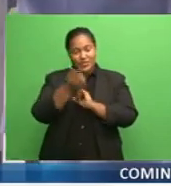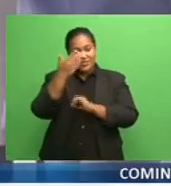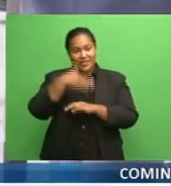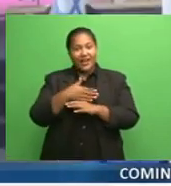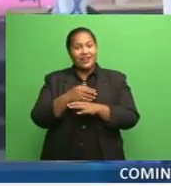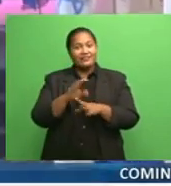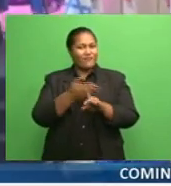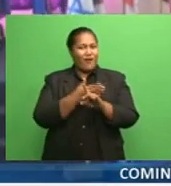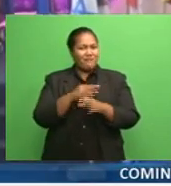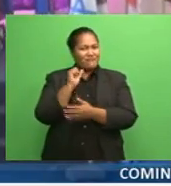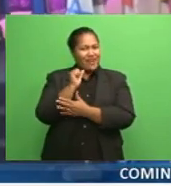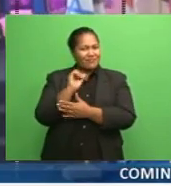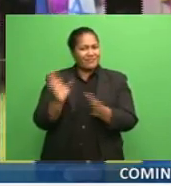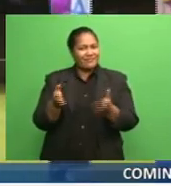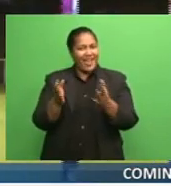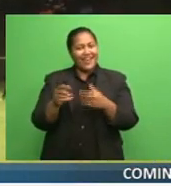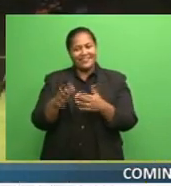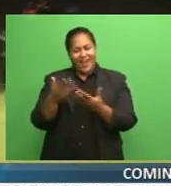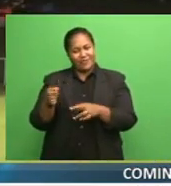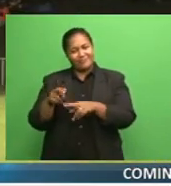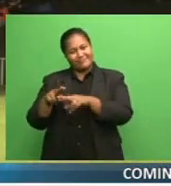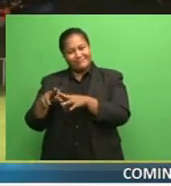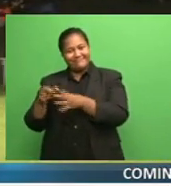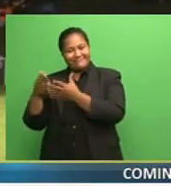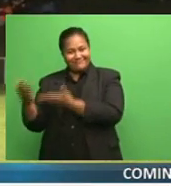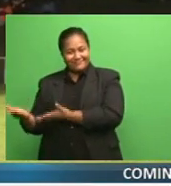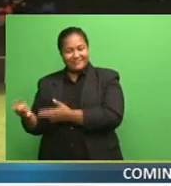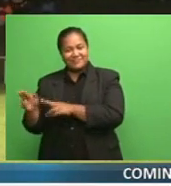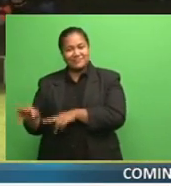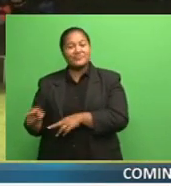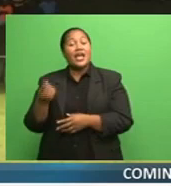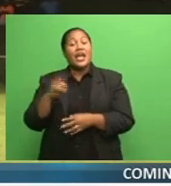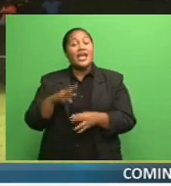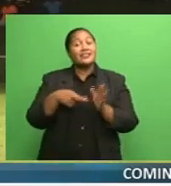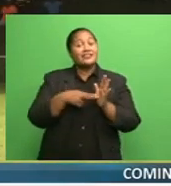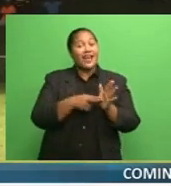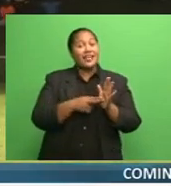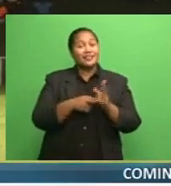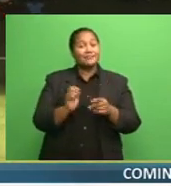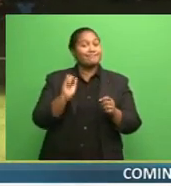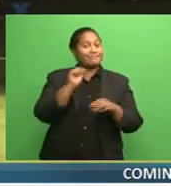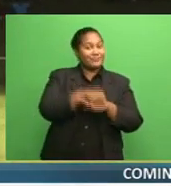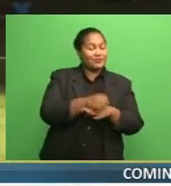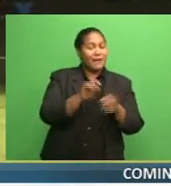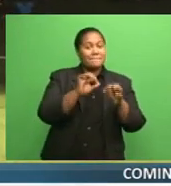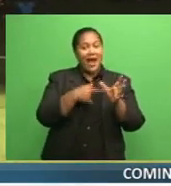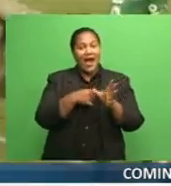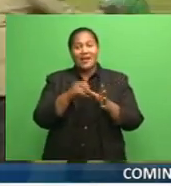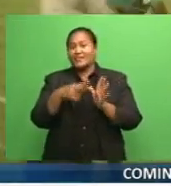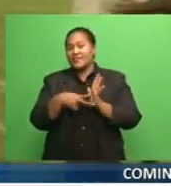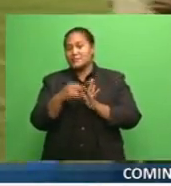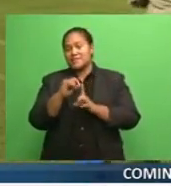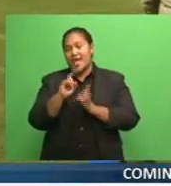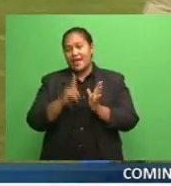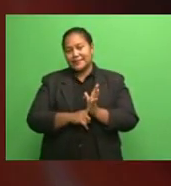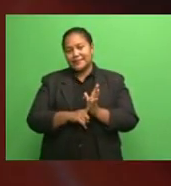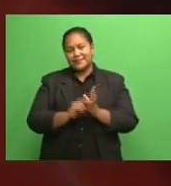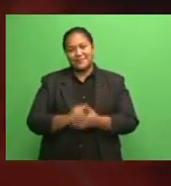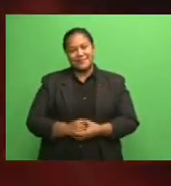Former flying Fijian laid to rest. And Nandi's stunts behind VPL. Listen more coming up.